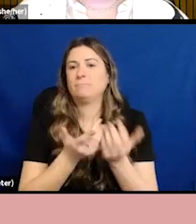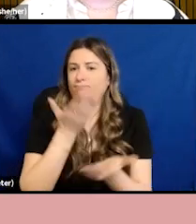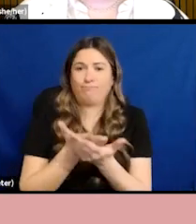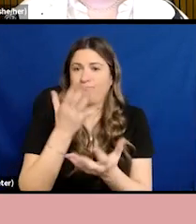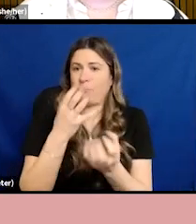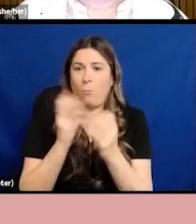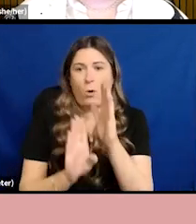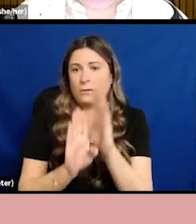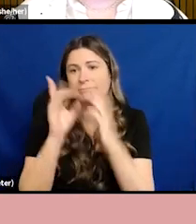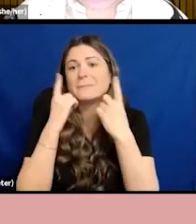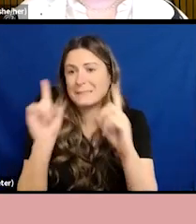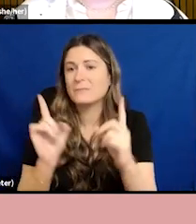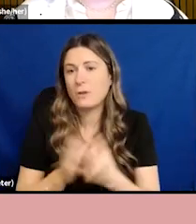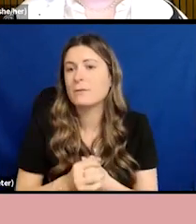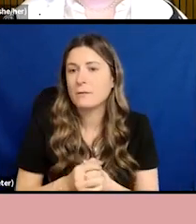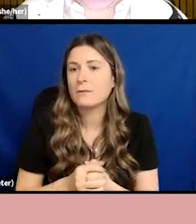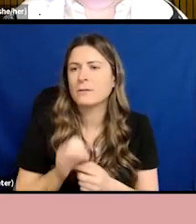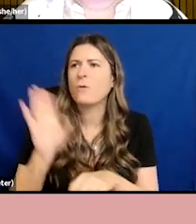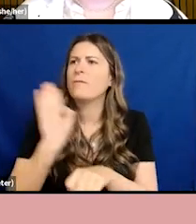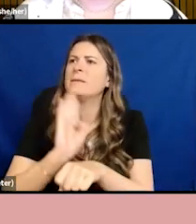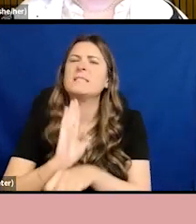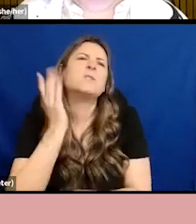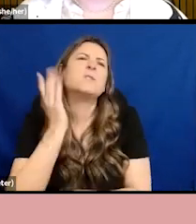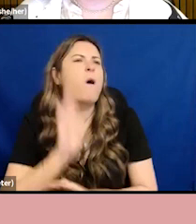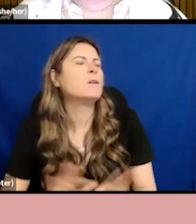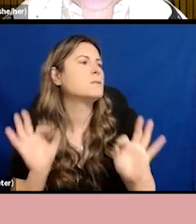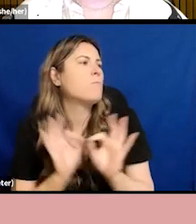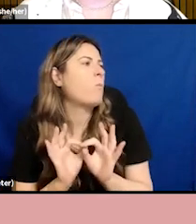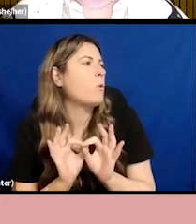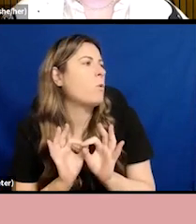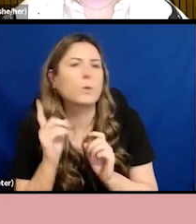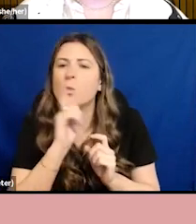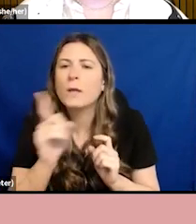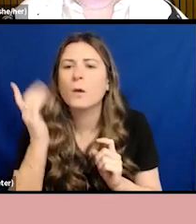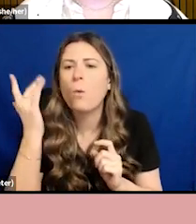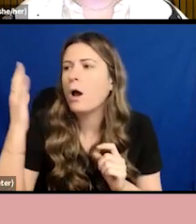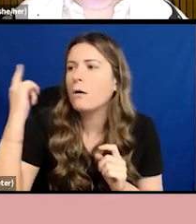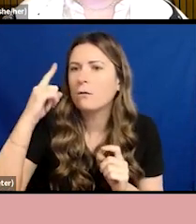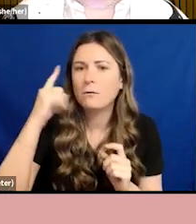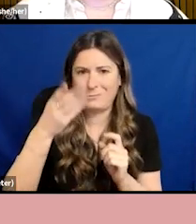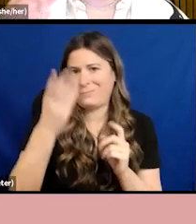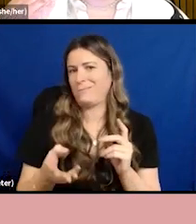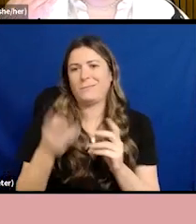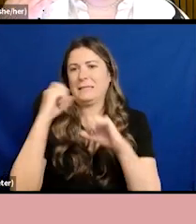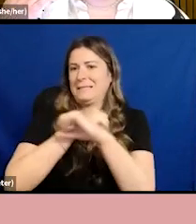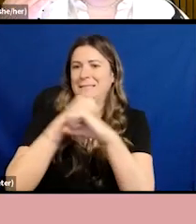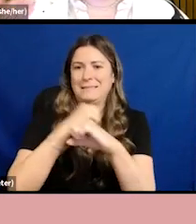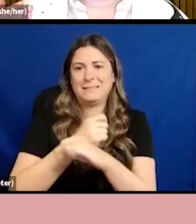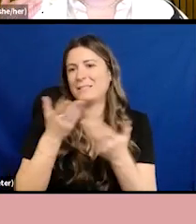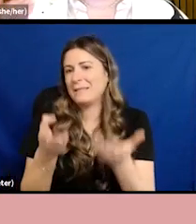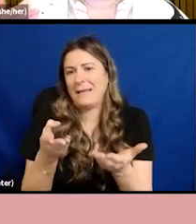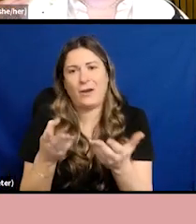business is asking why we need allies or why they should care about this, the business benefit is pretty clear. The